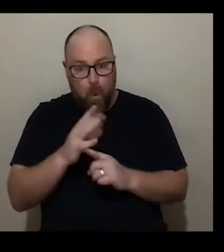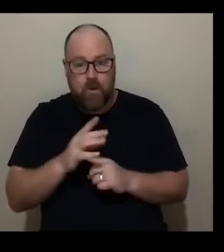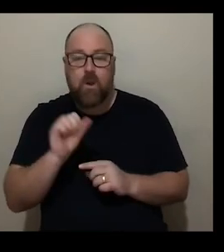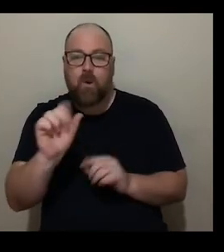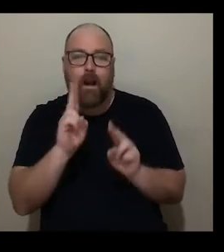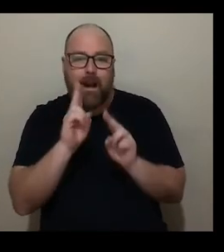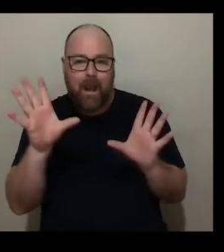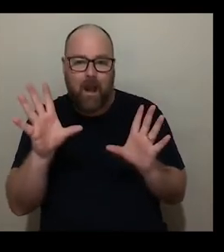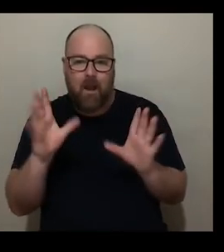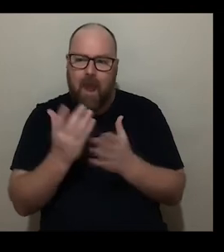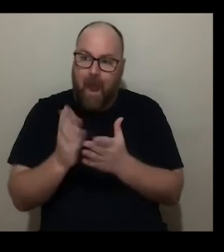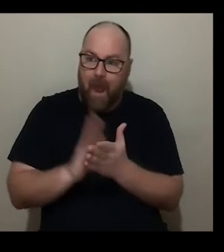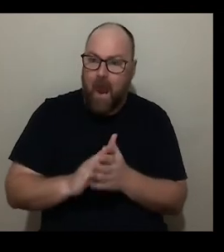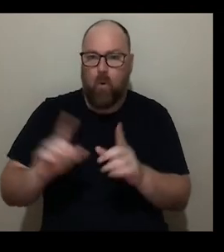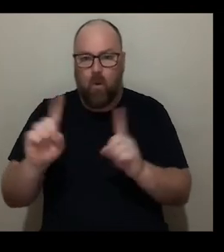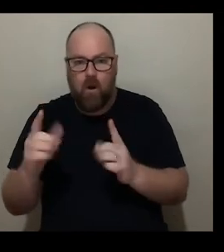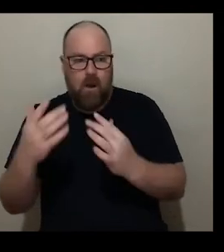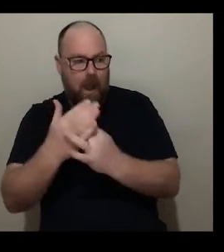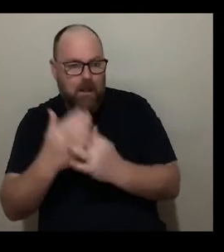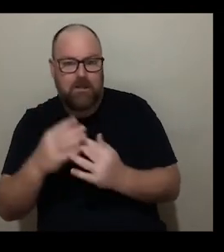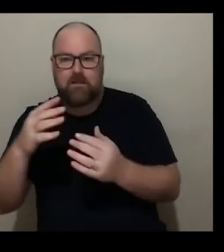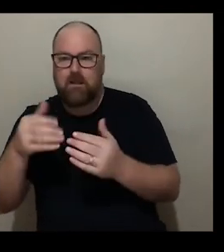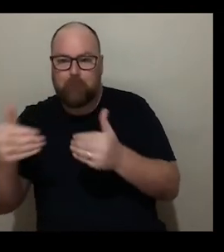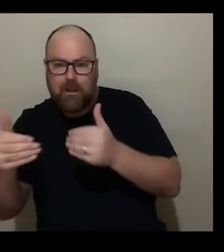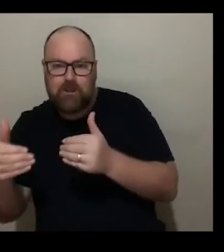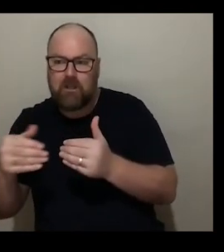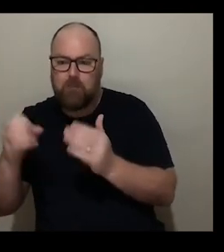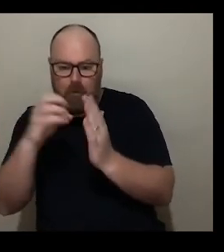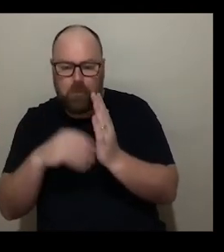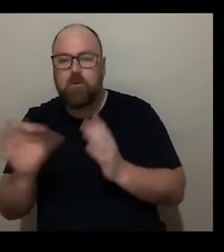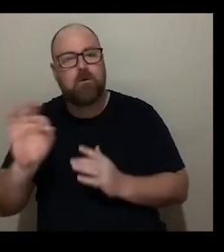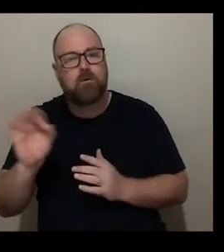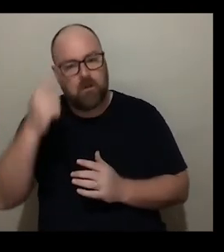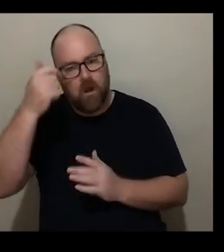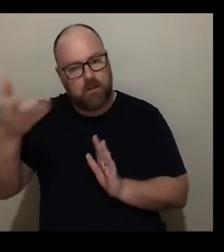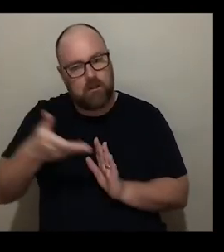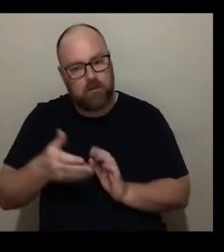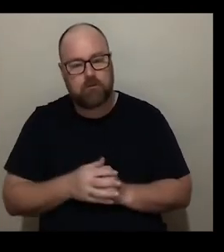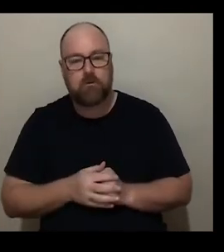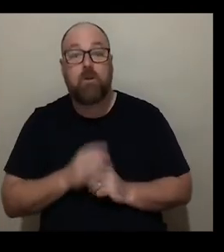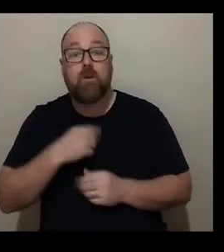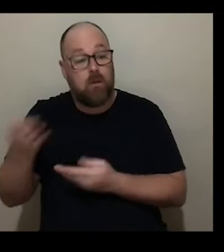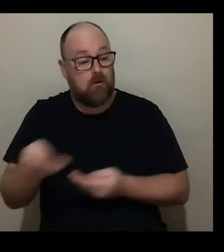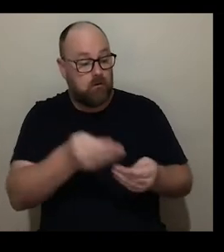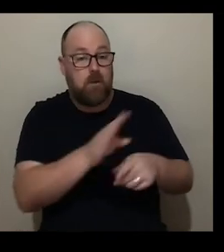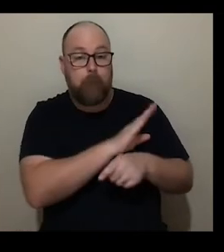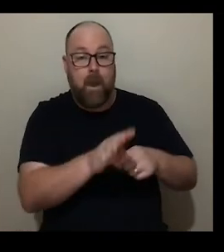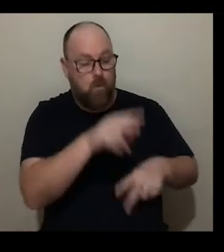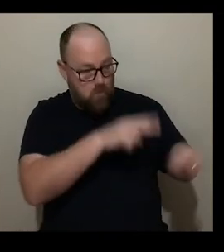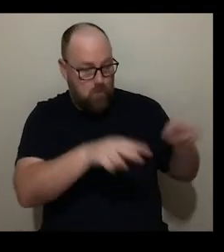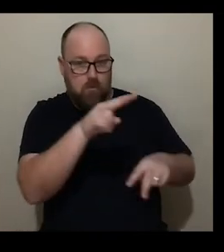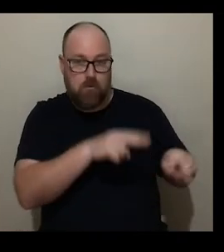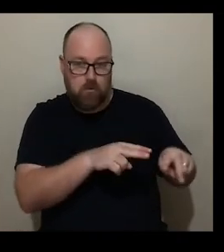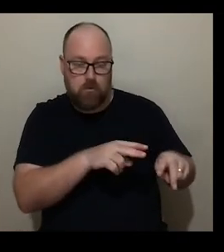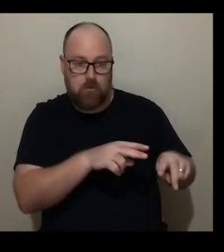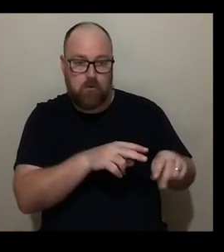not how not the budget not the access yet just what do you want to do we then bring together a panel to assess that independently and that is in